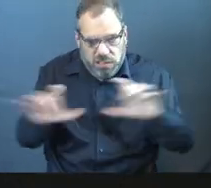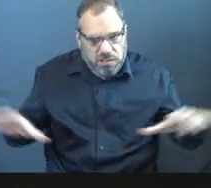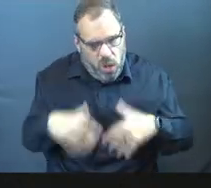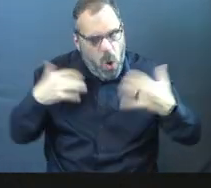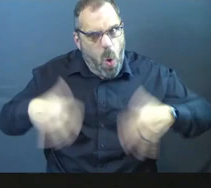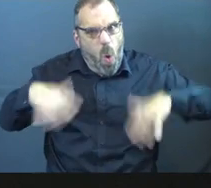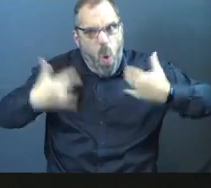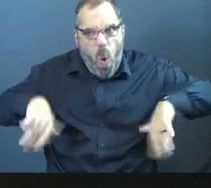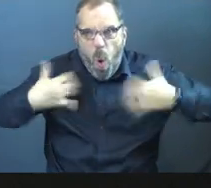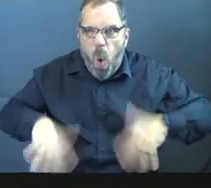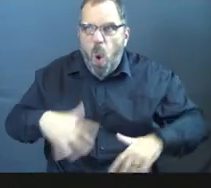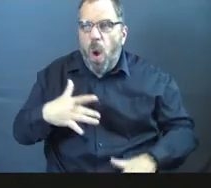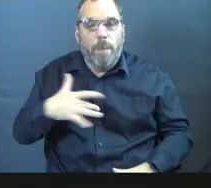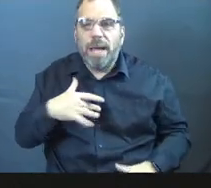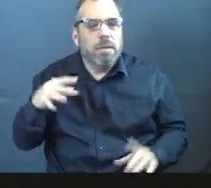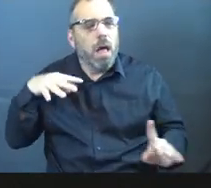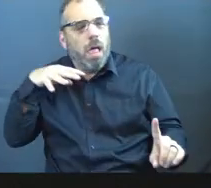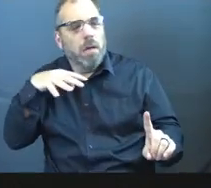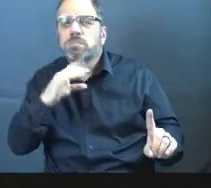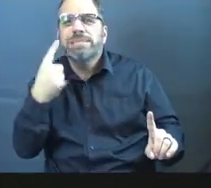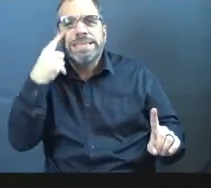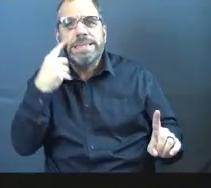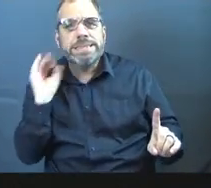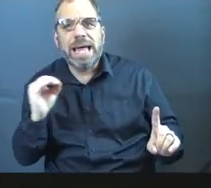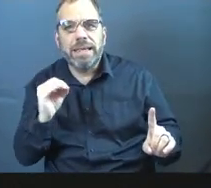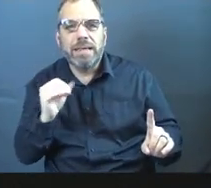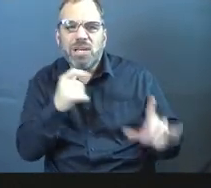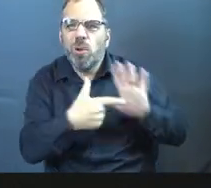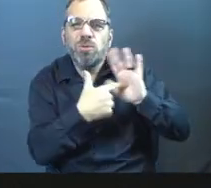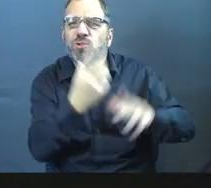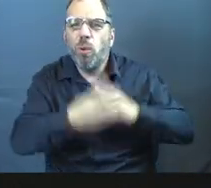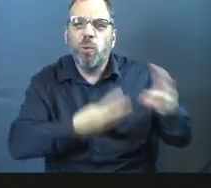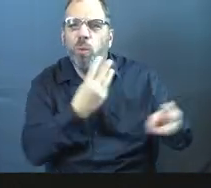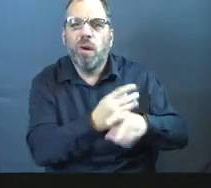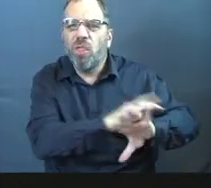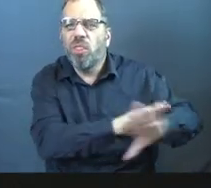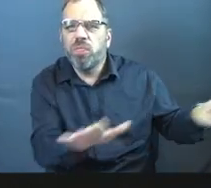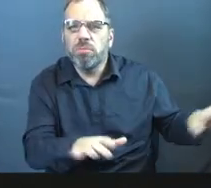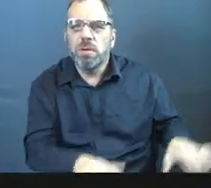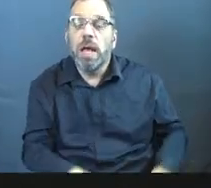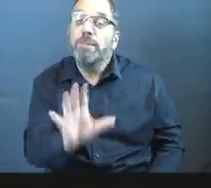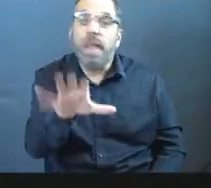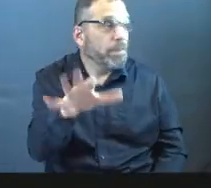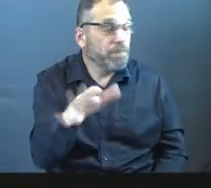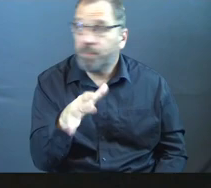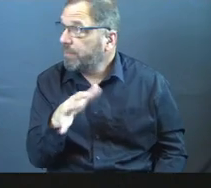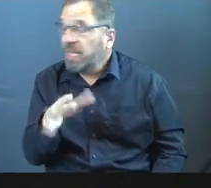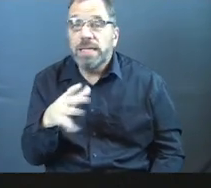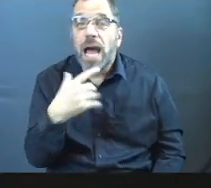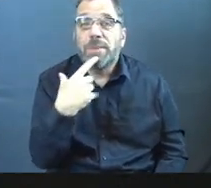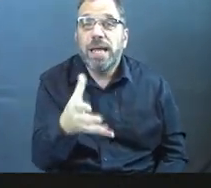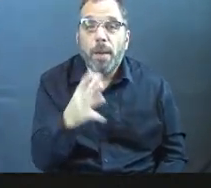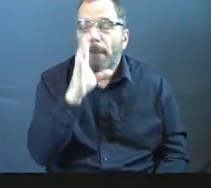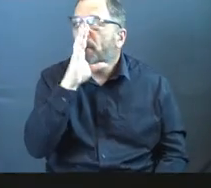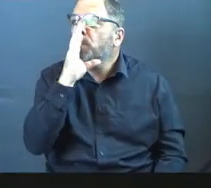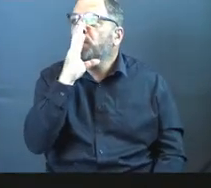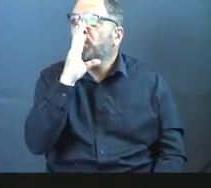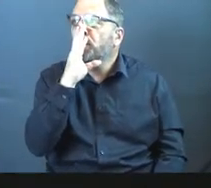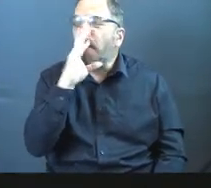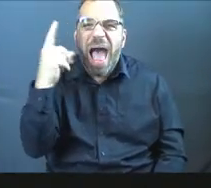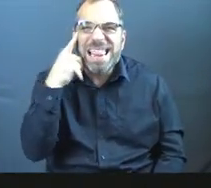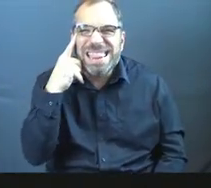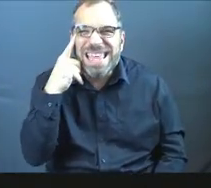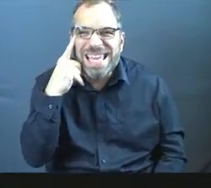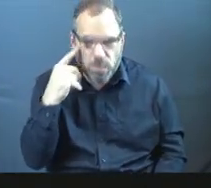He's doing big things. I've set this thing aside, but I don't need to go share it to the world, right? And I'll say this quick disclaimer on that. Like, I think